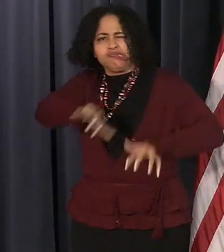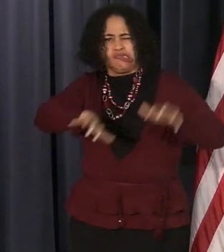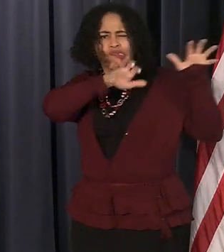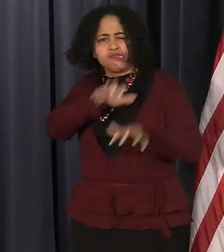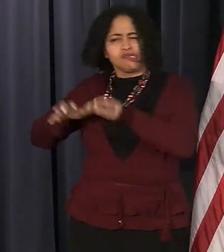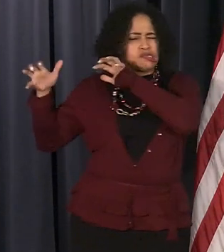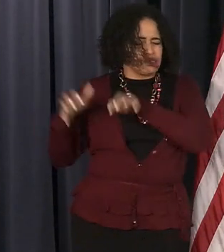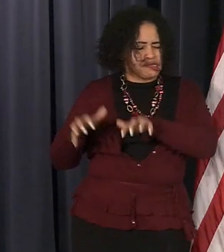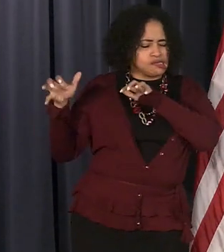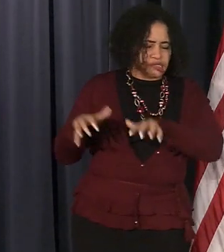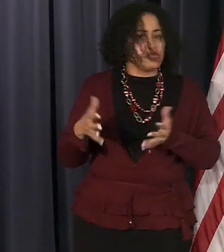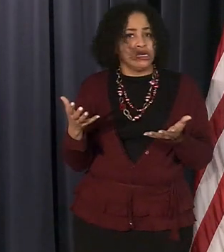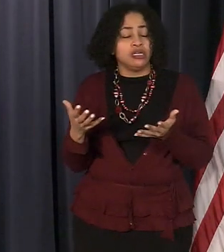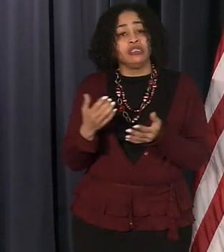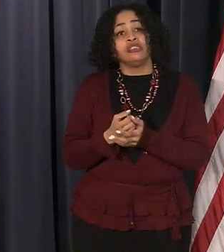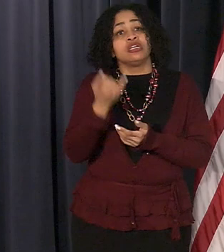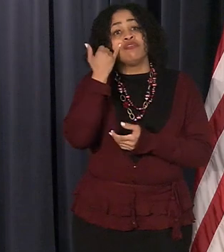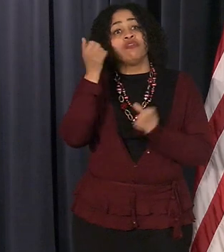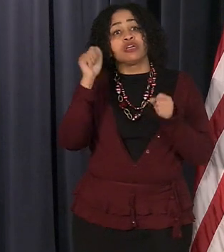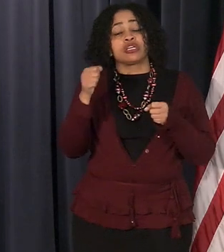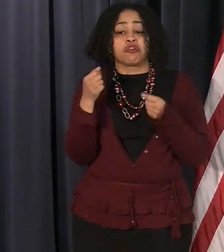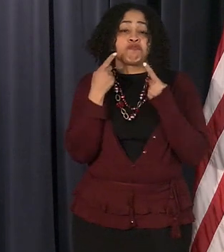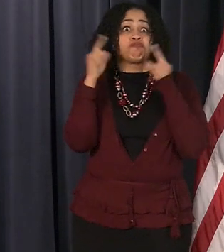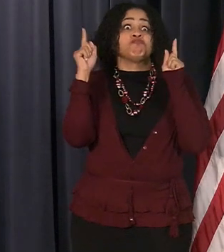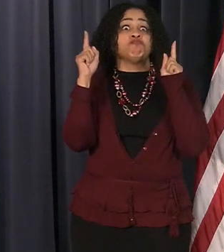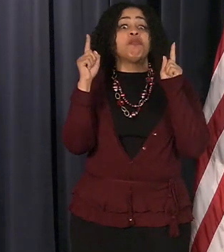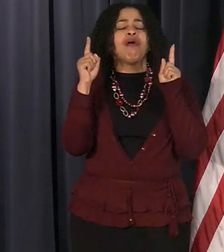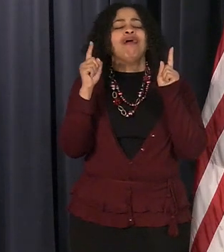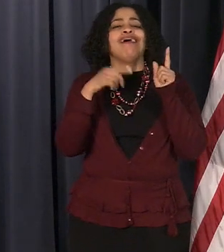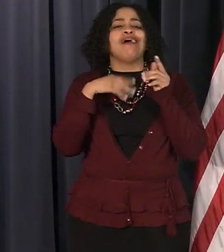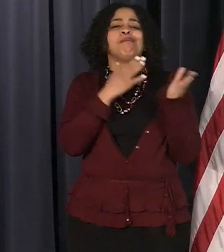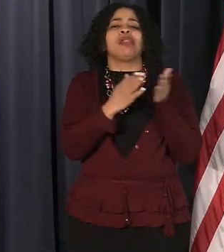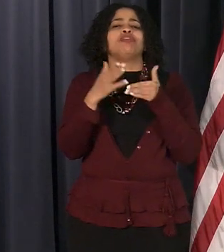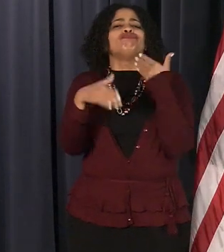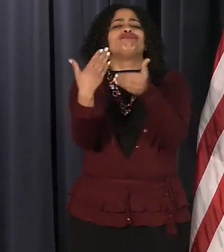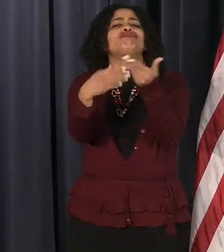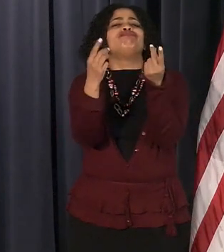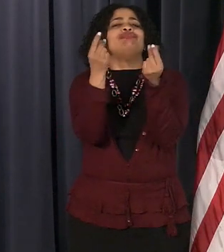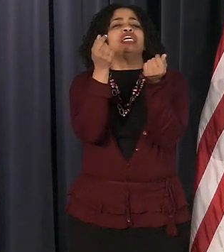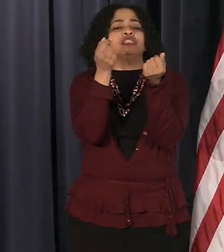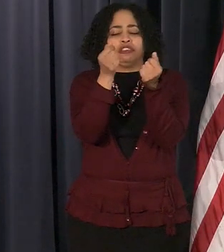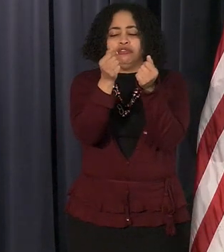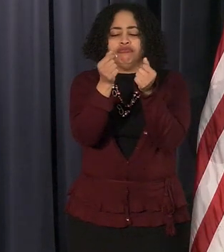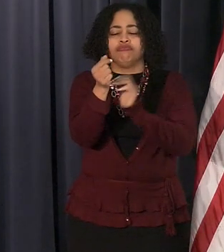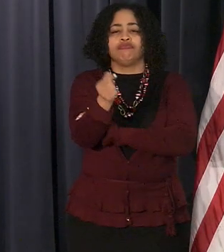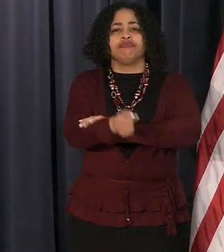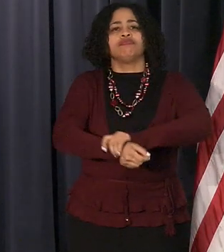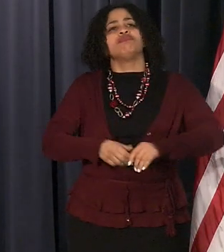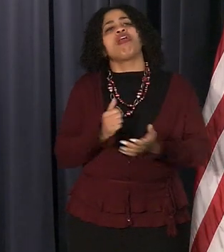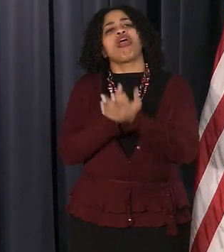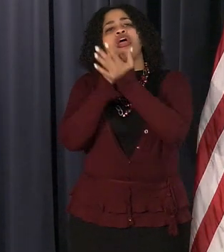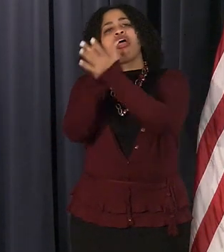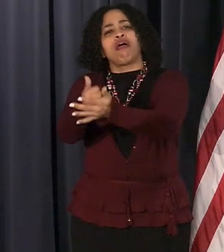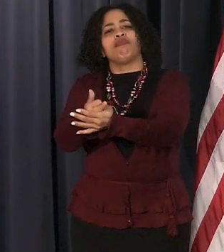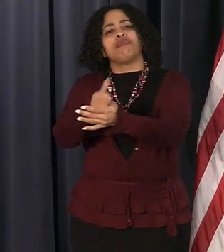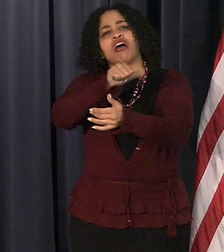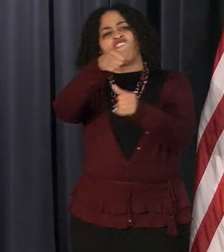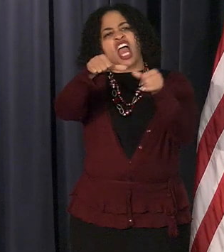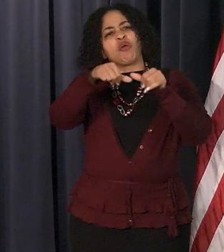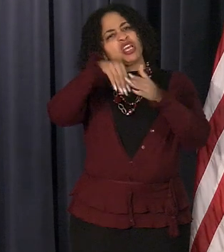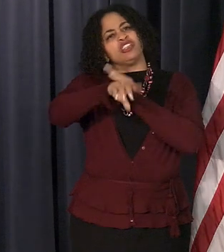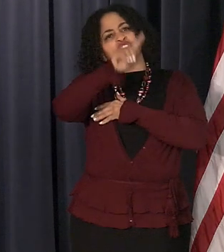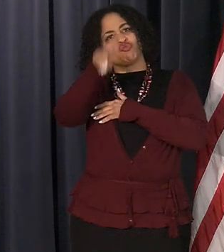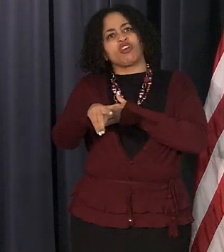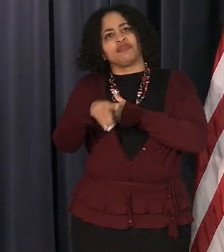if we can work it out in these first two our plan is to move quickly to the rest of the affected suburb or subdivisions in the city